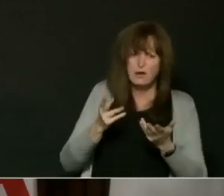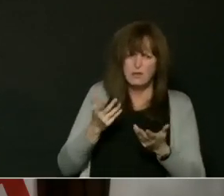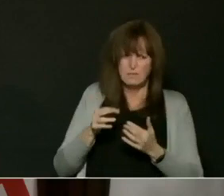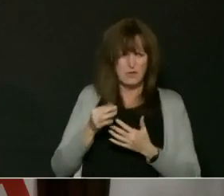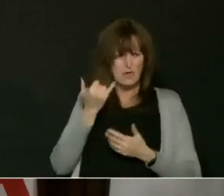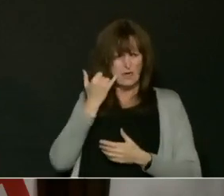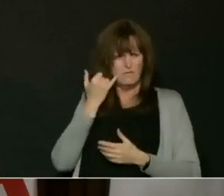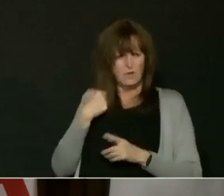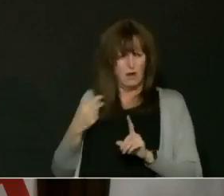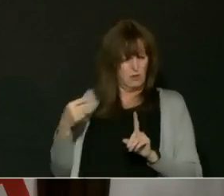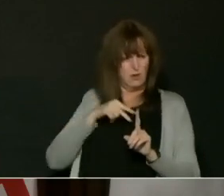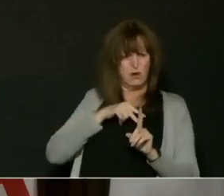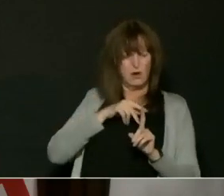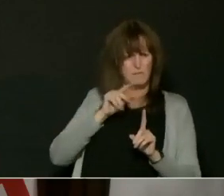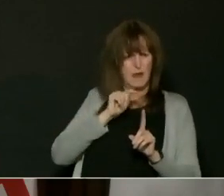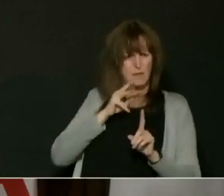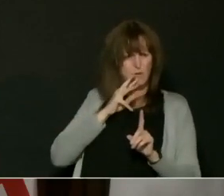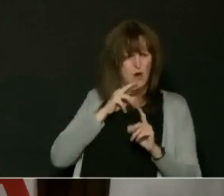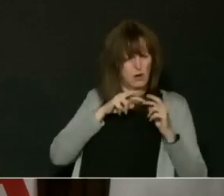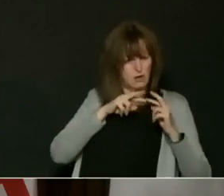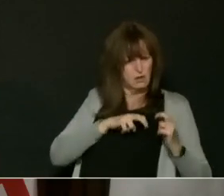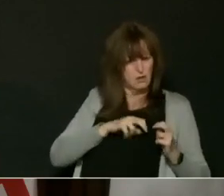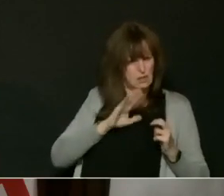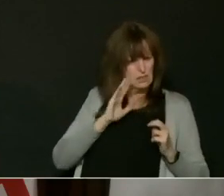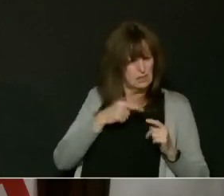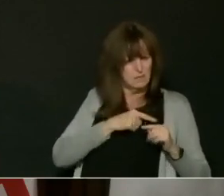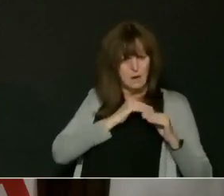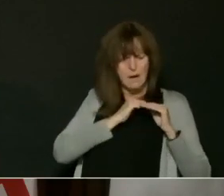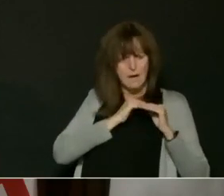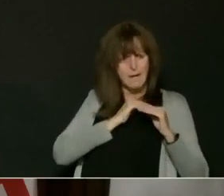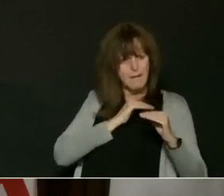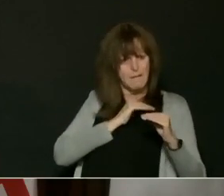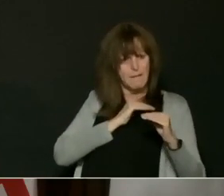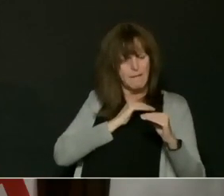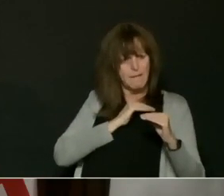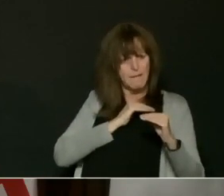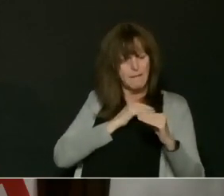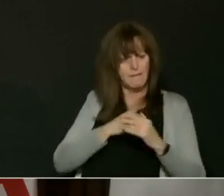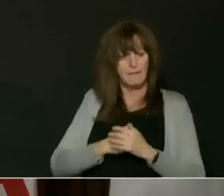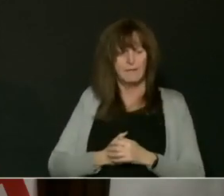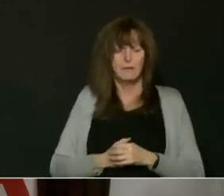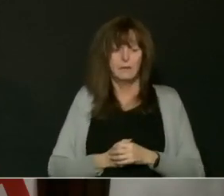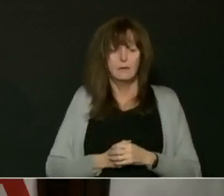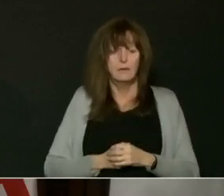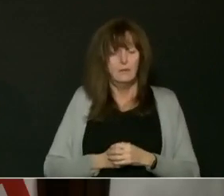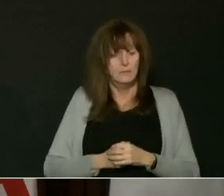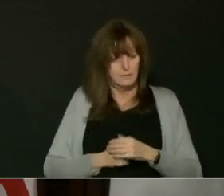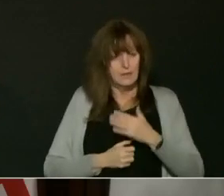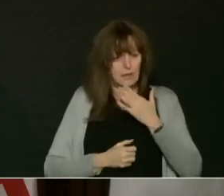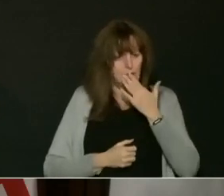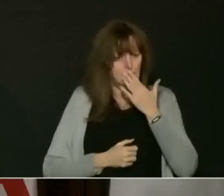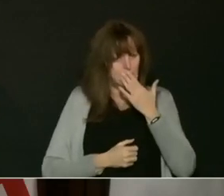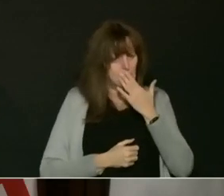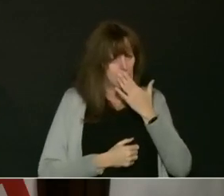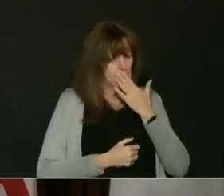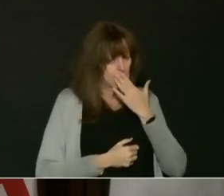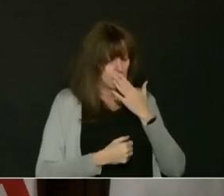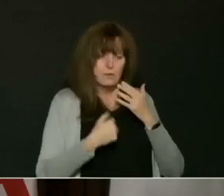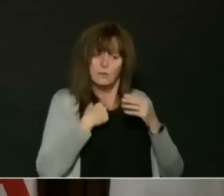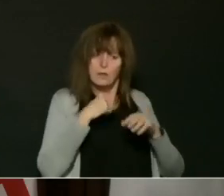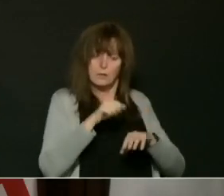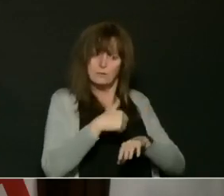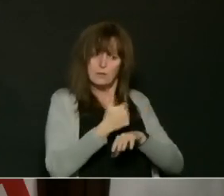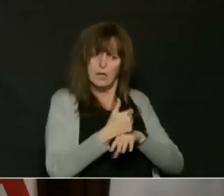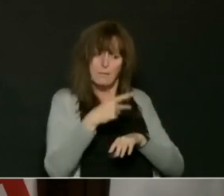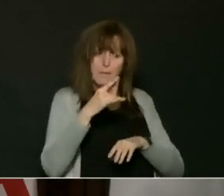significantly. So we we are now if you recall, we put public health measures in on January 5th. We then open